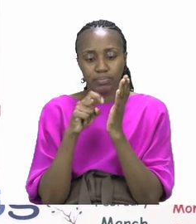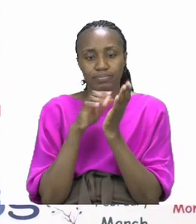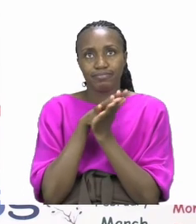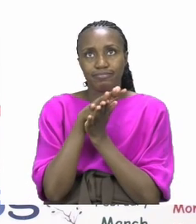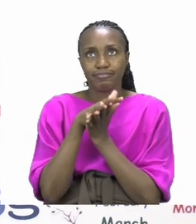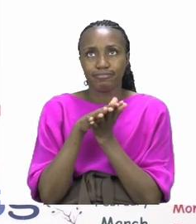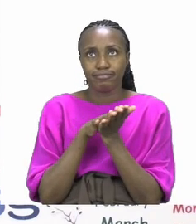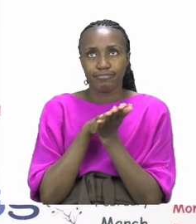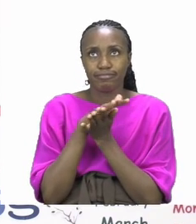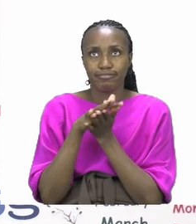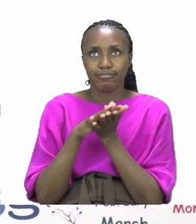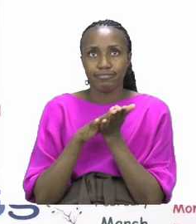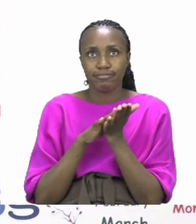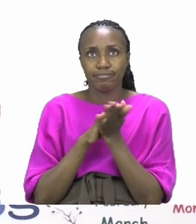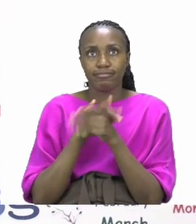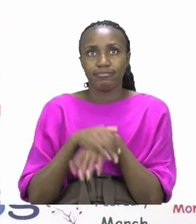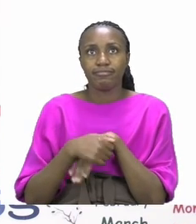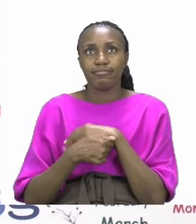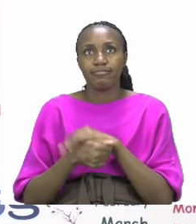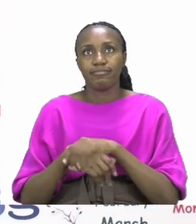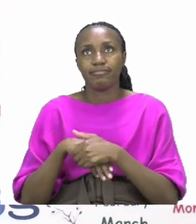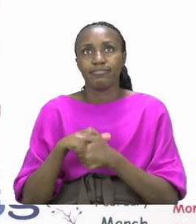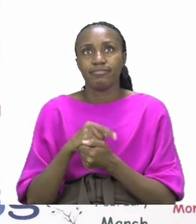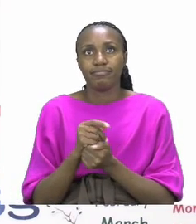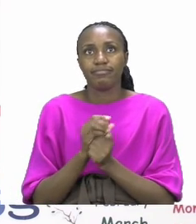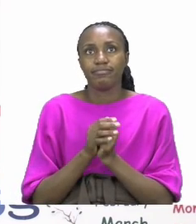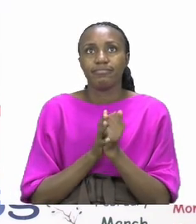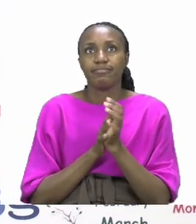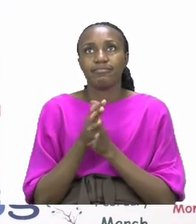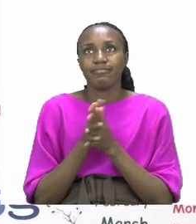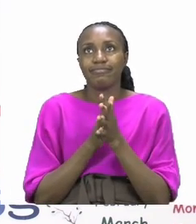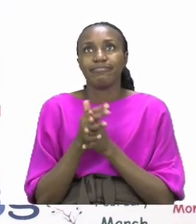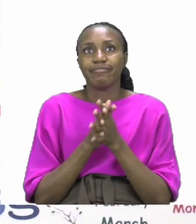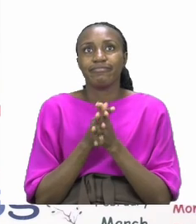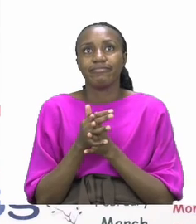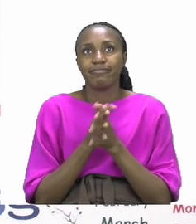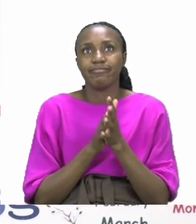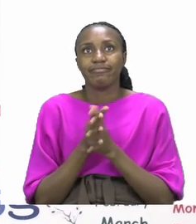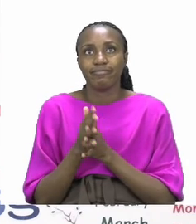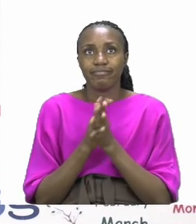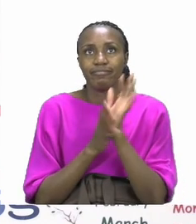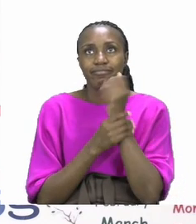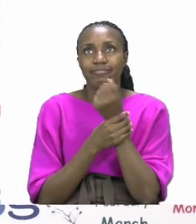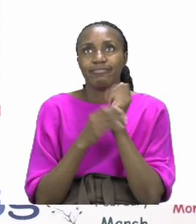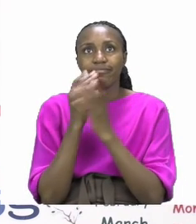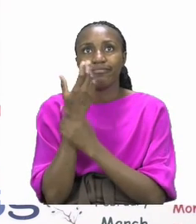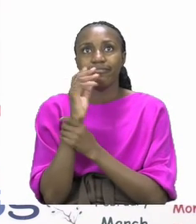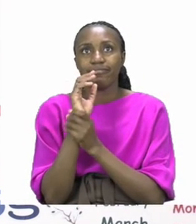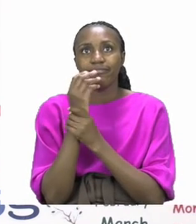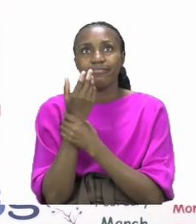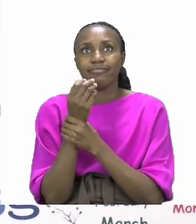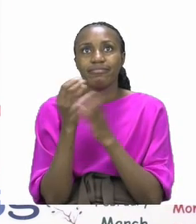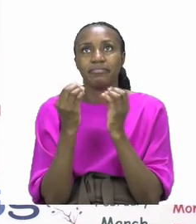going inside our hands, around our hands, in between our fingers, on our wrists